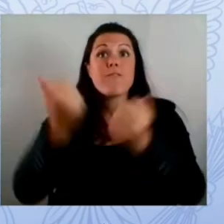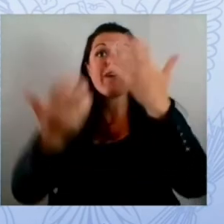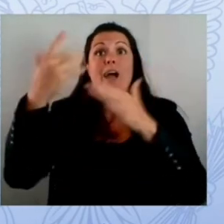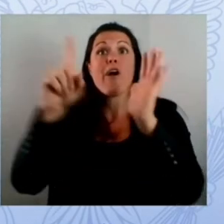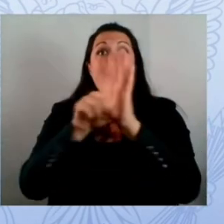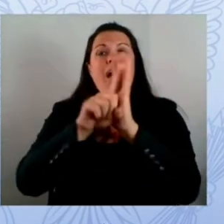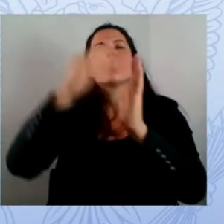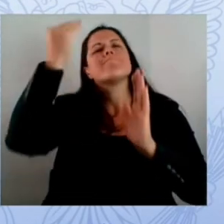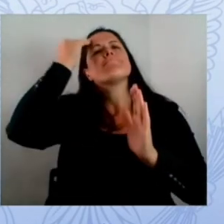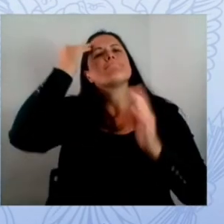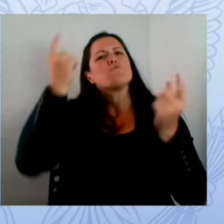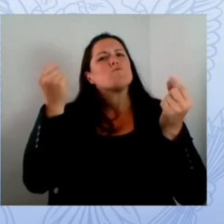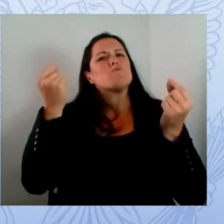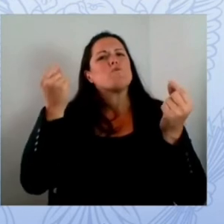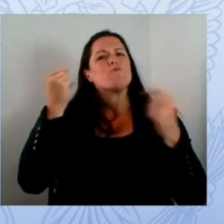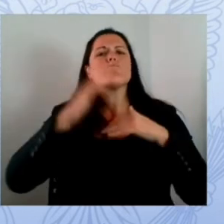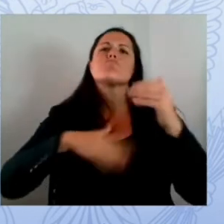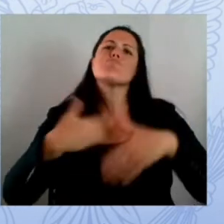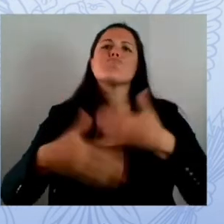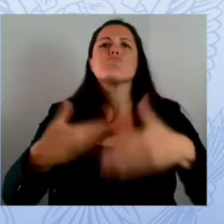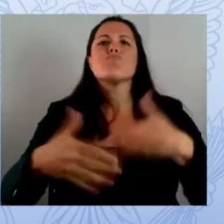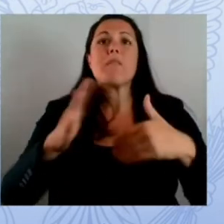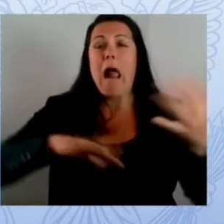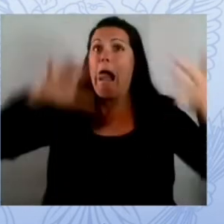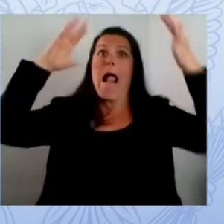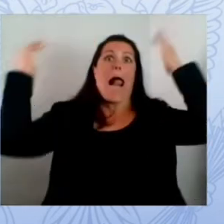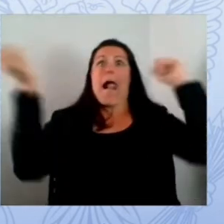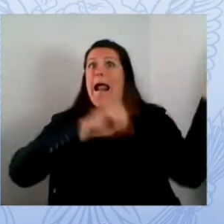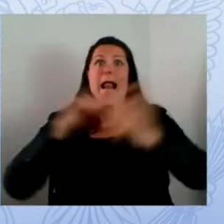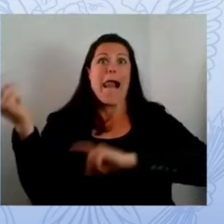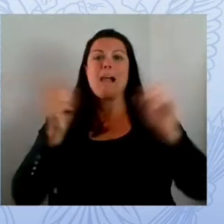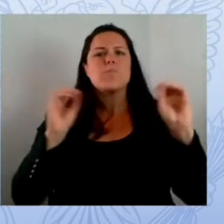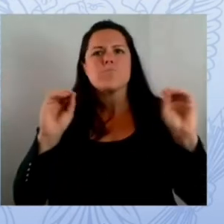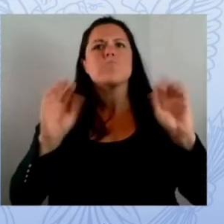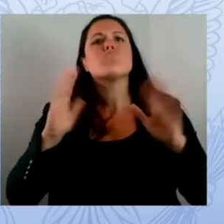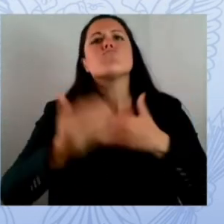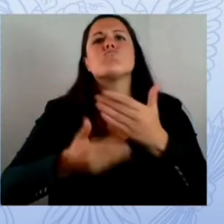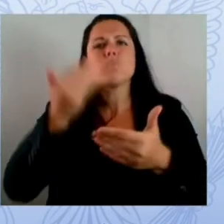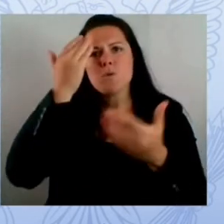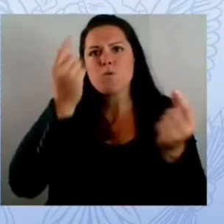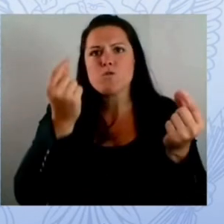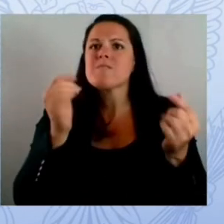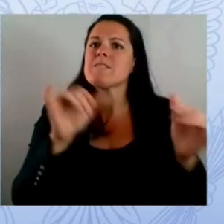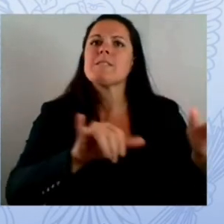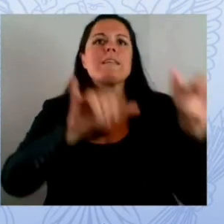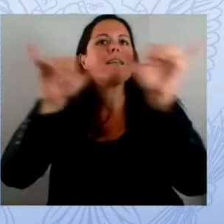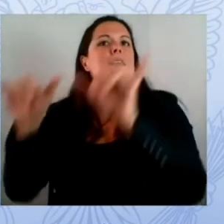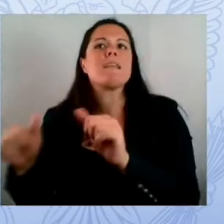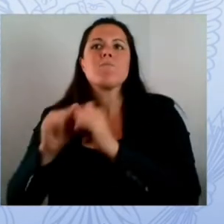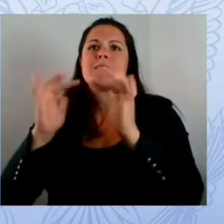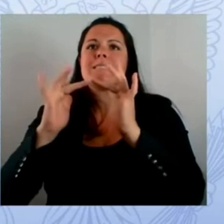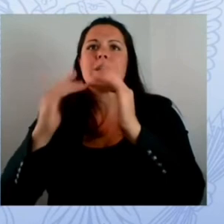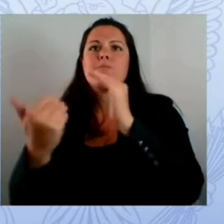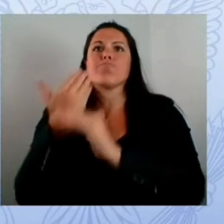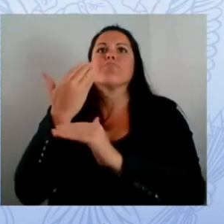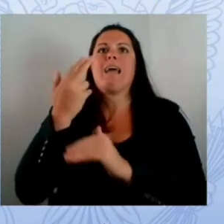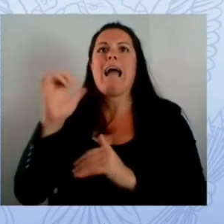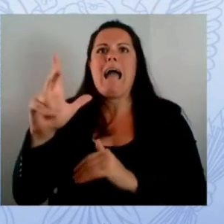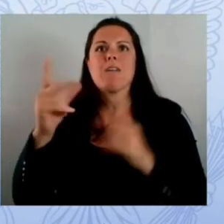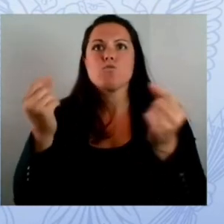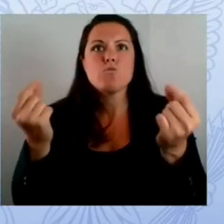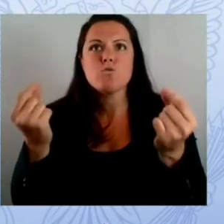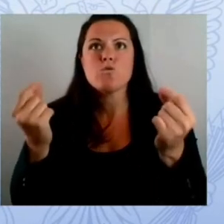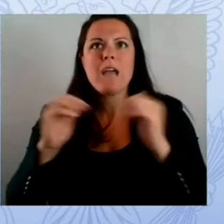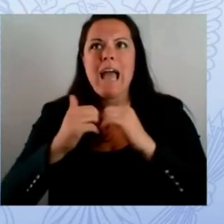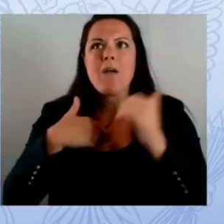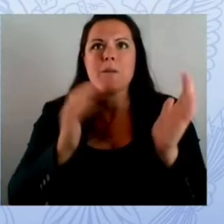i want to pay for more support for third grade reading i have to pay for a ciso now too like how do i put this together in a way that